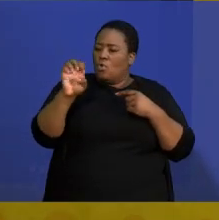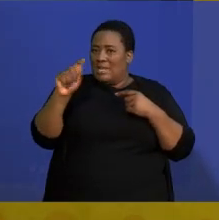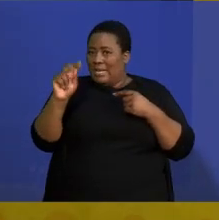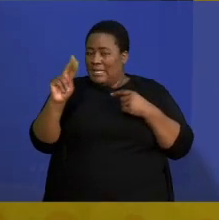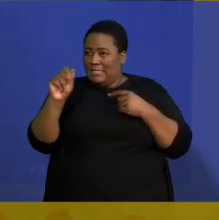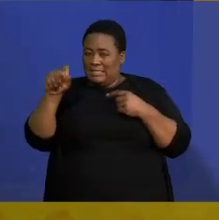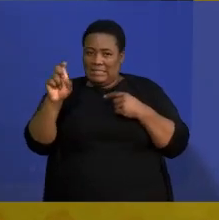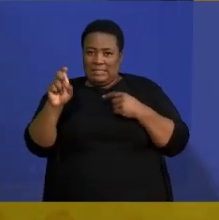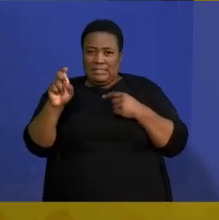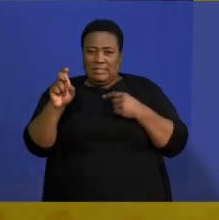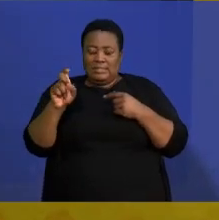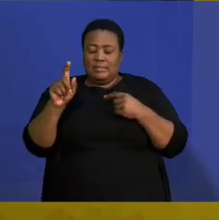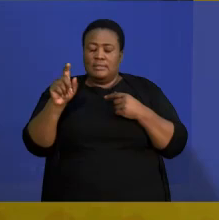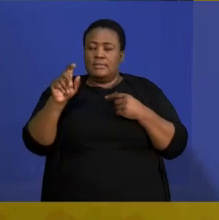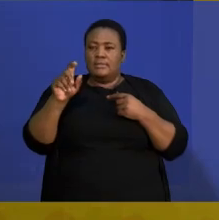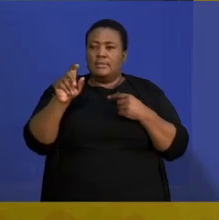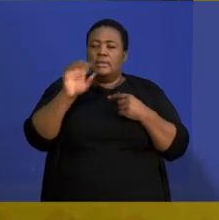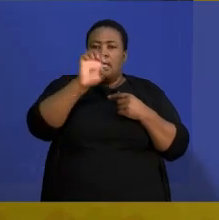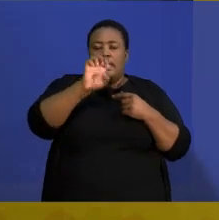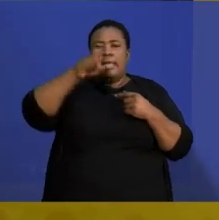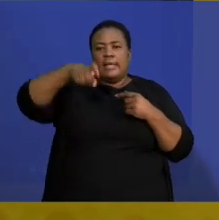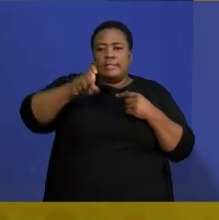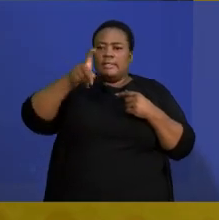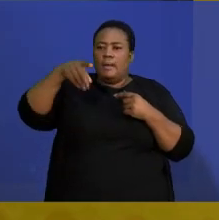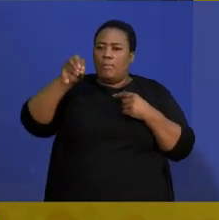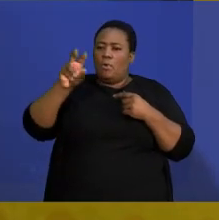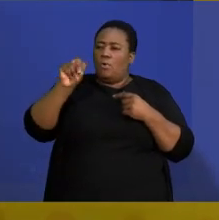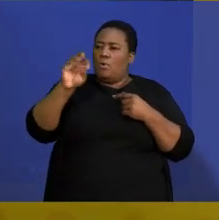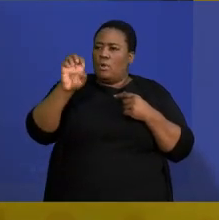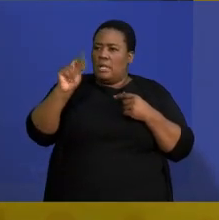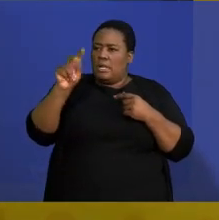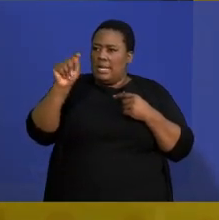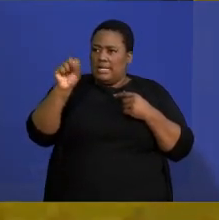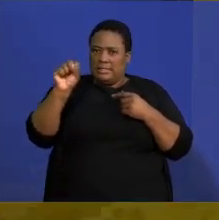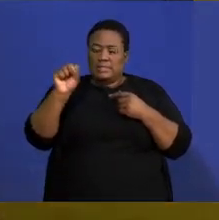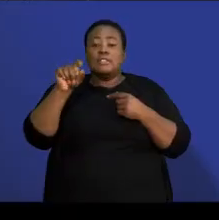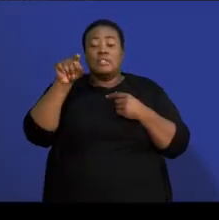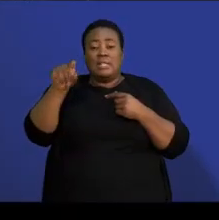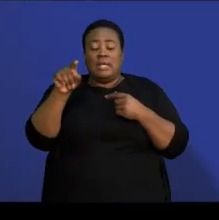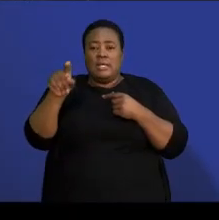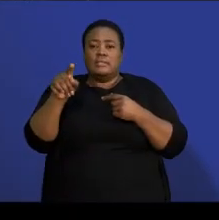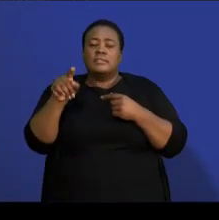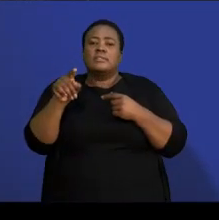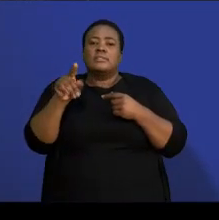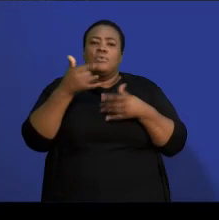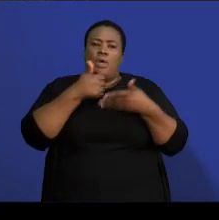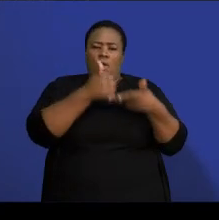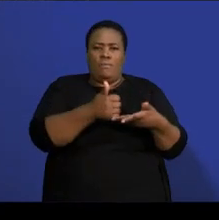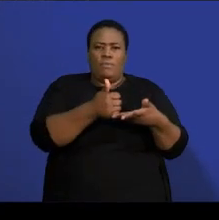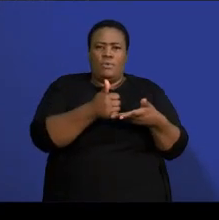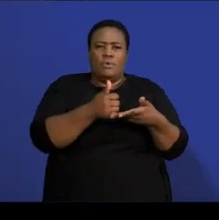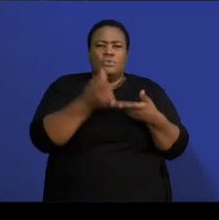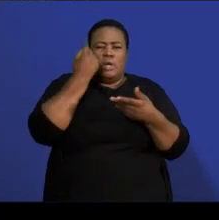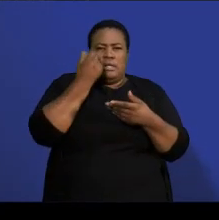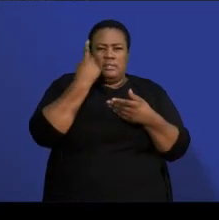just one example. You can break them into sections that you can definitely manage. Then also, you need to